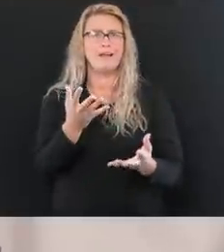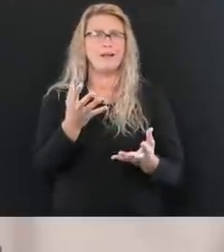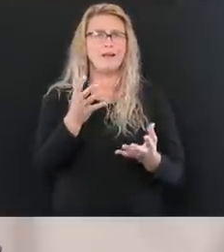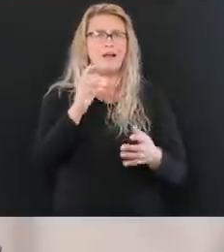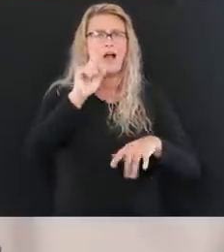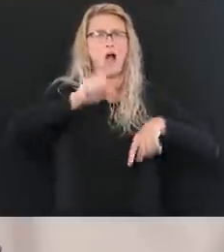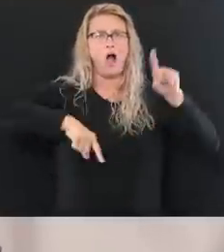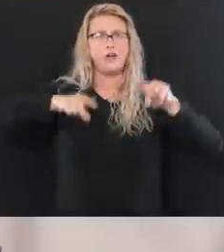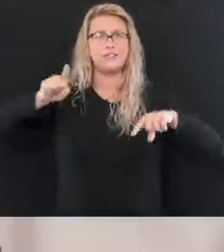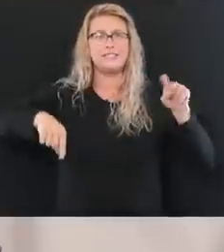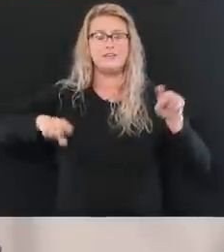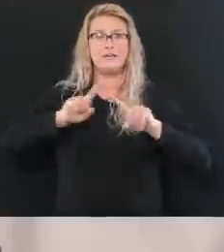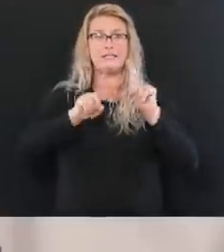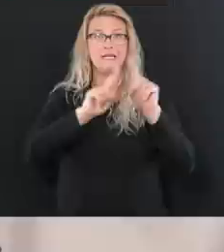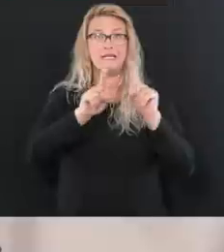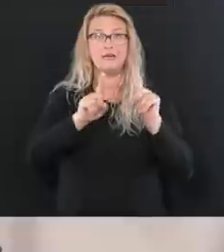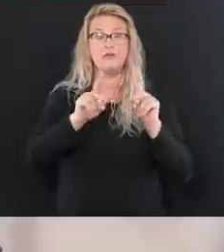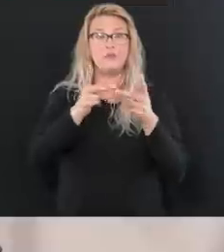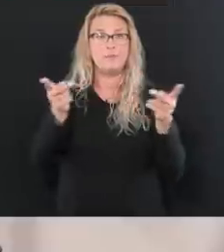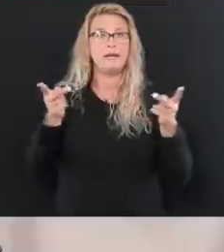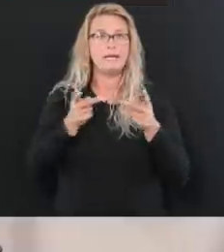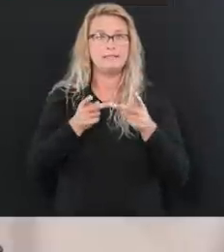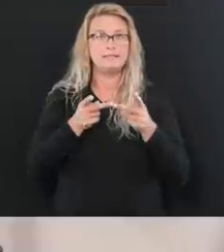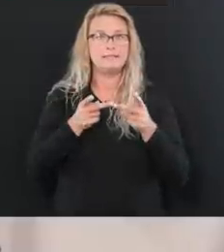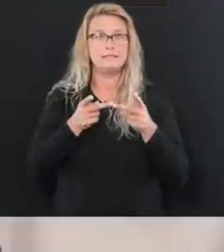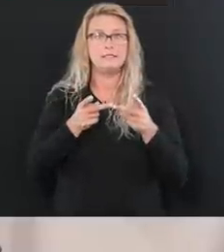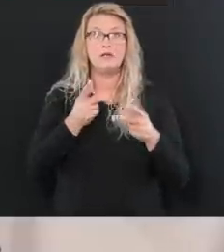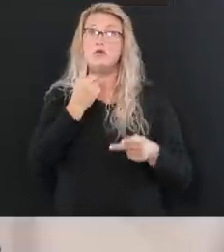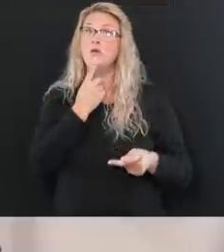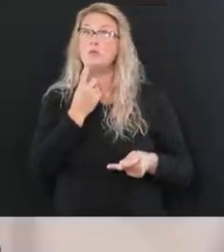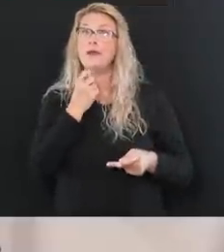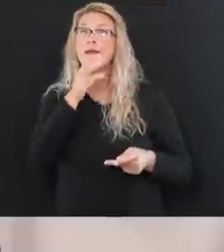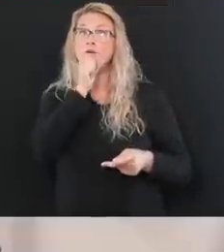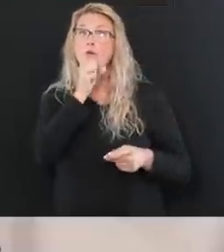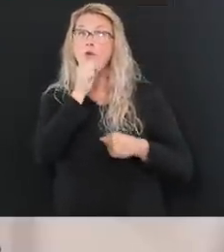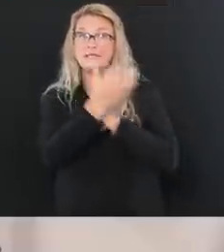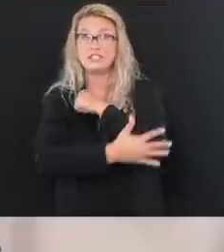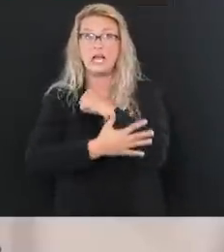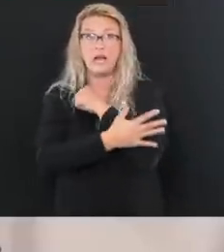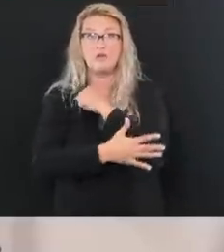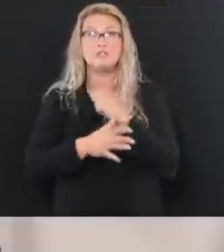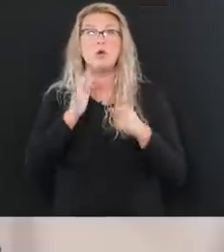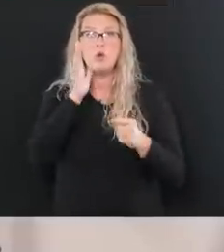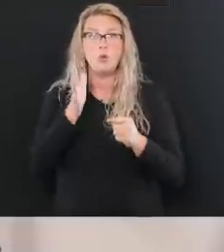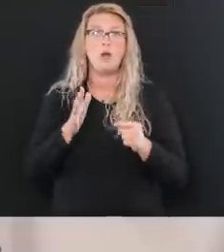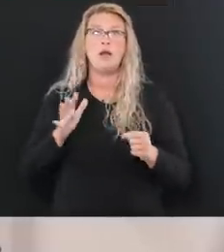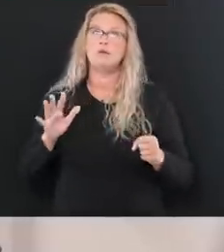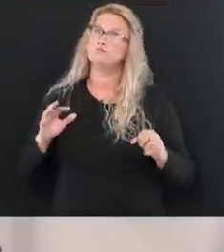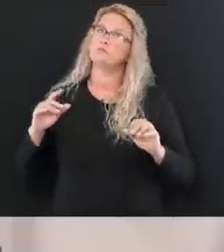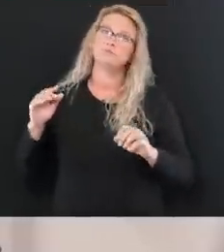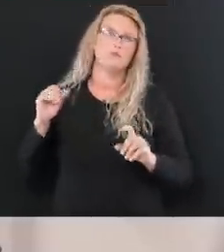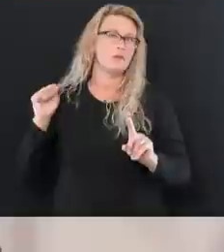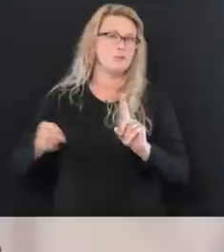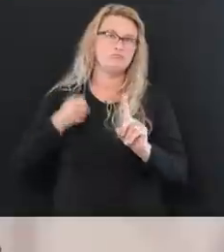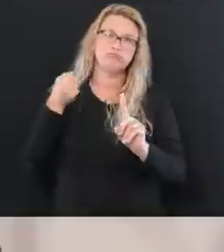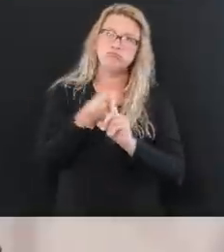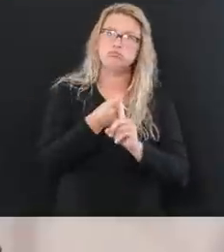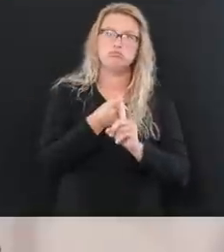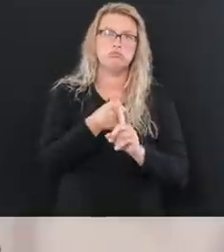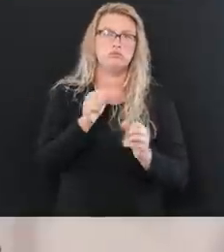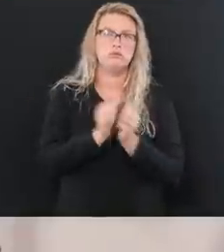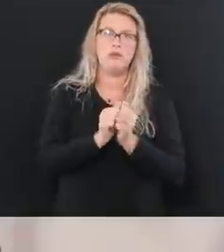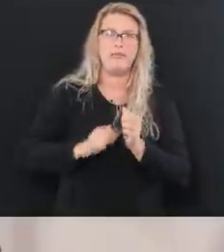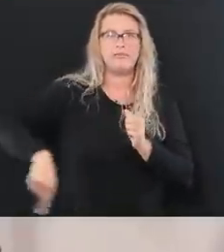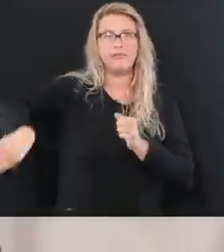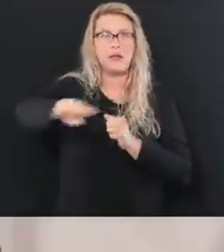is going to be. The testing is going to be in the red and the orange counties, and we're going to cover it up and just keep testing and keep testing